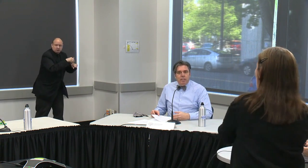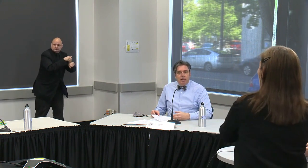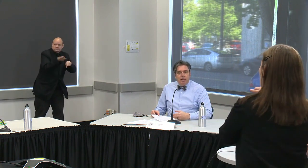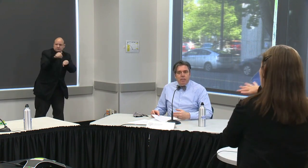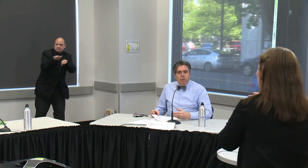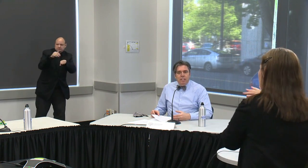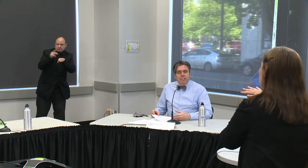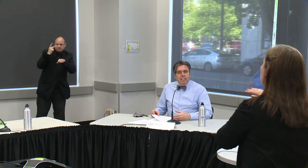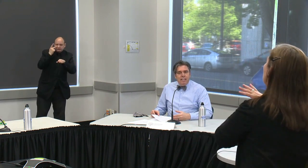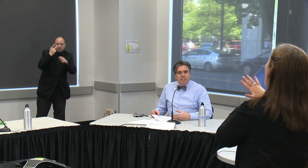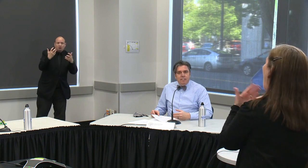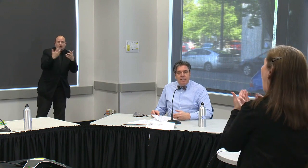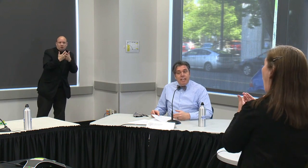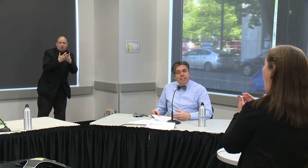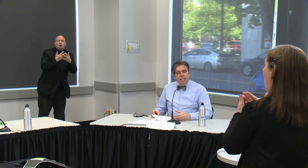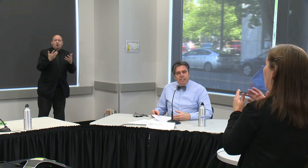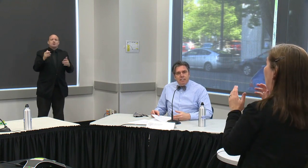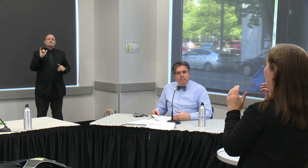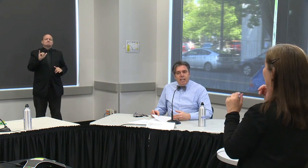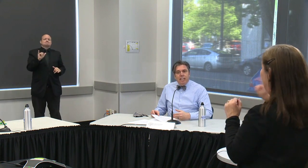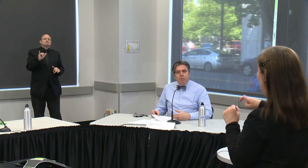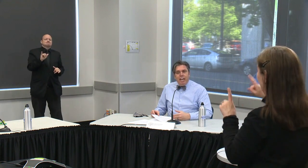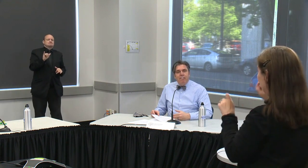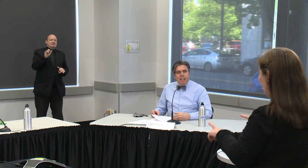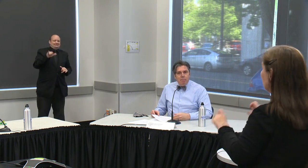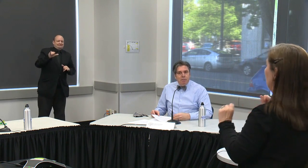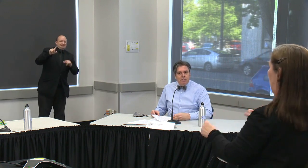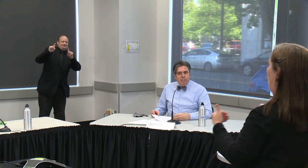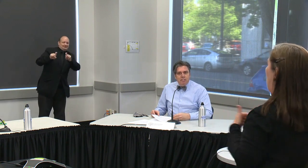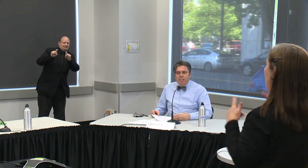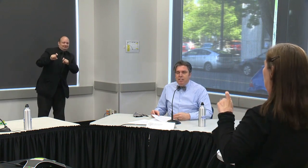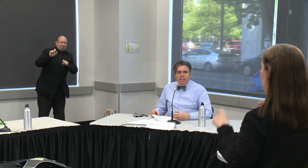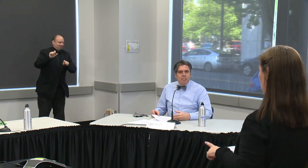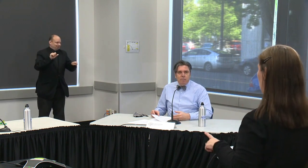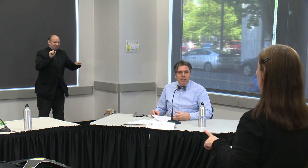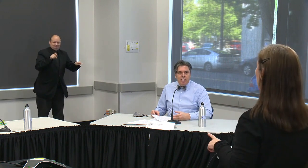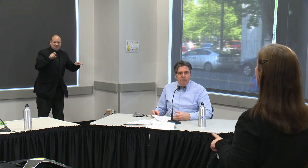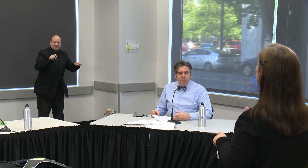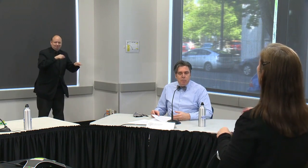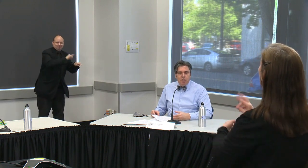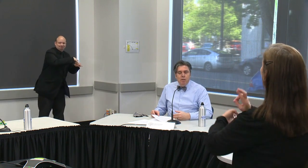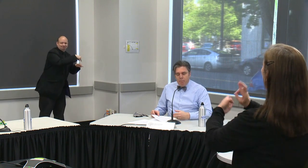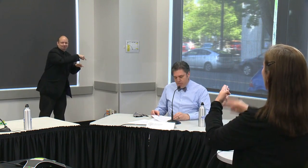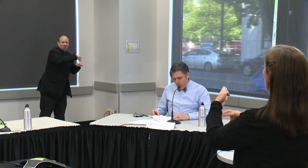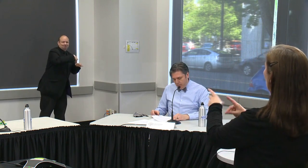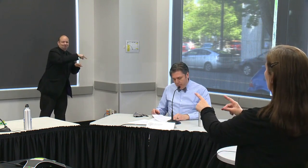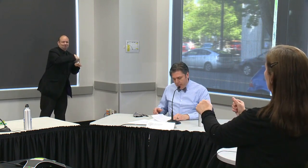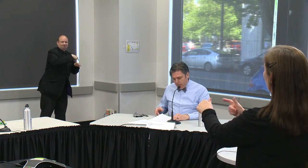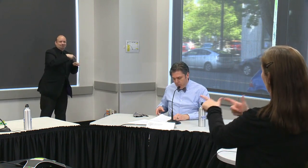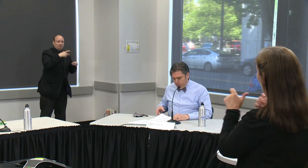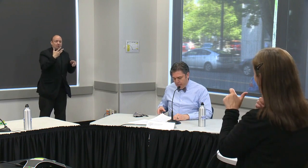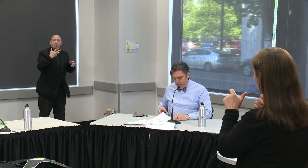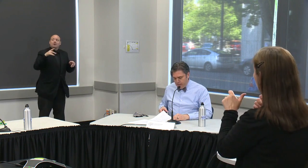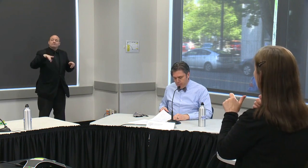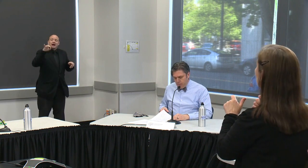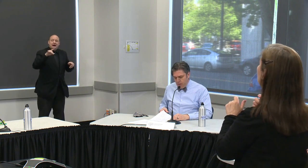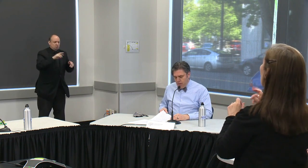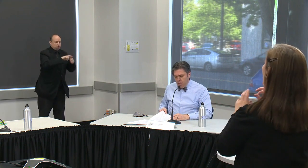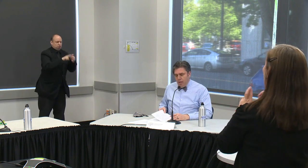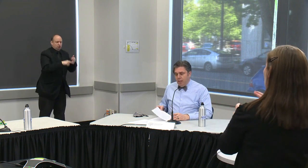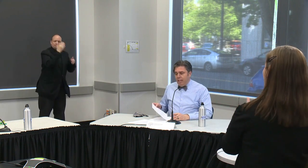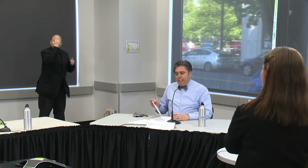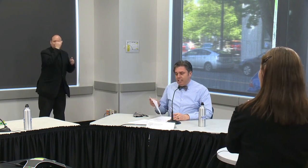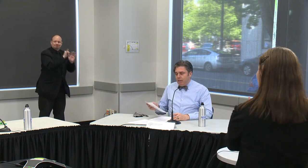that everyone who needs a test can get a test and that we have timely results not just for that individual but for our public health response